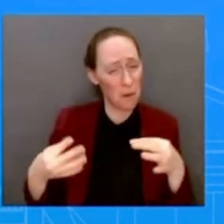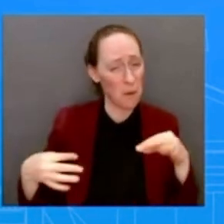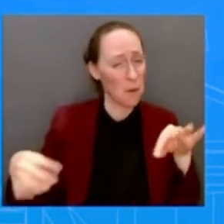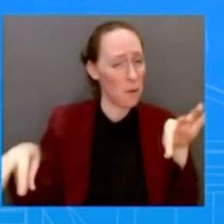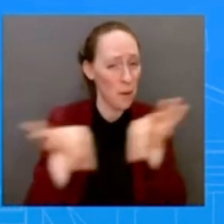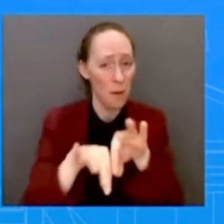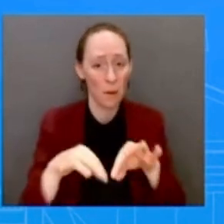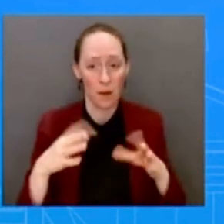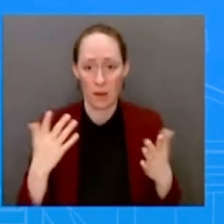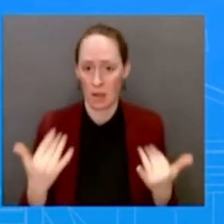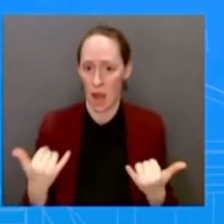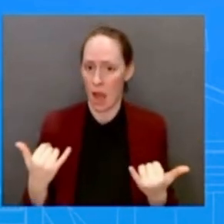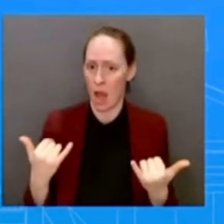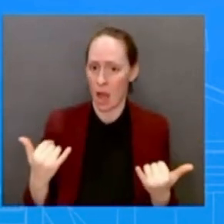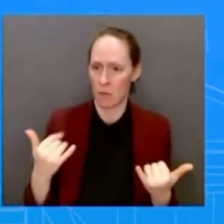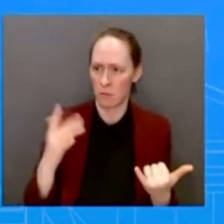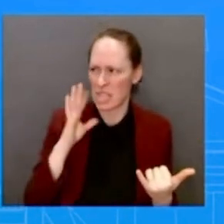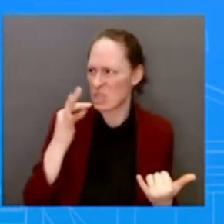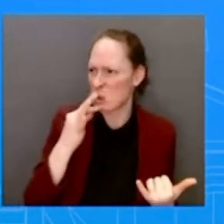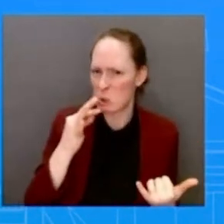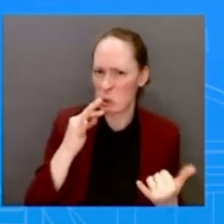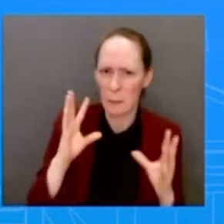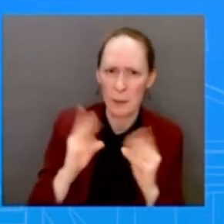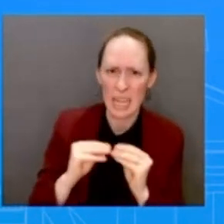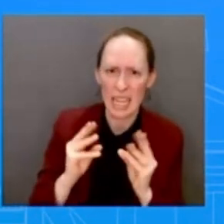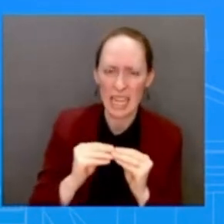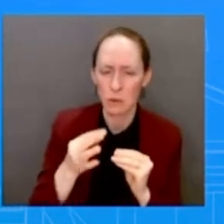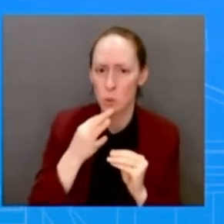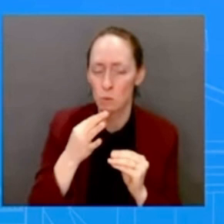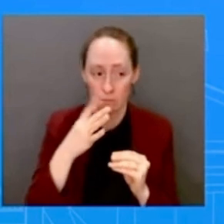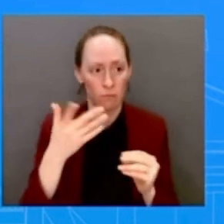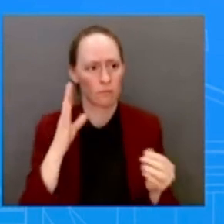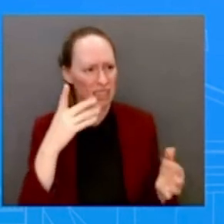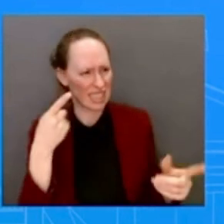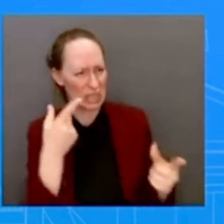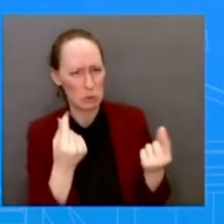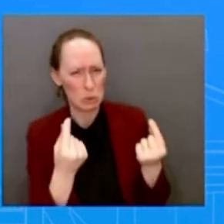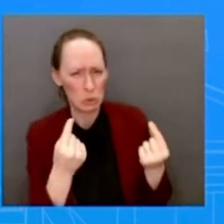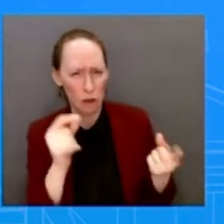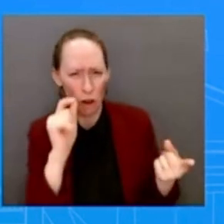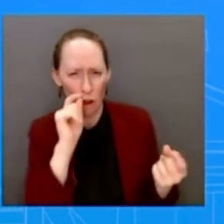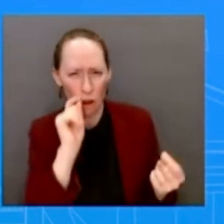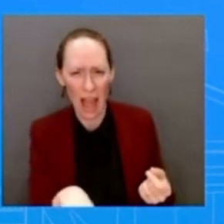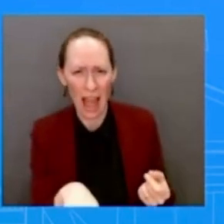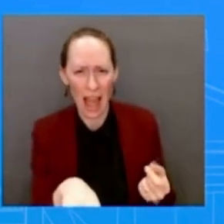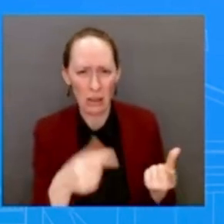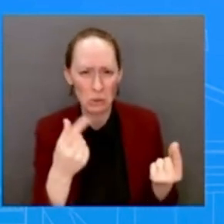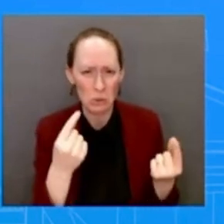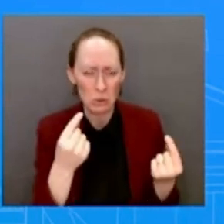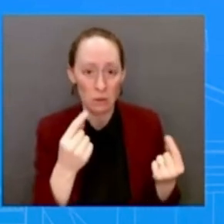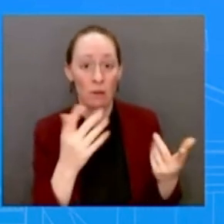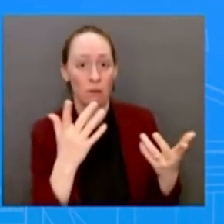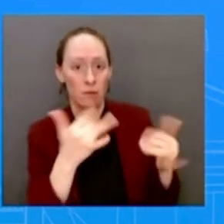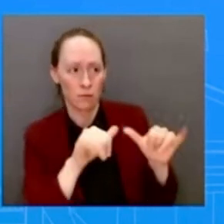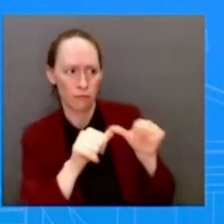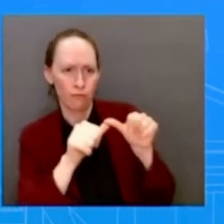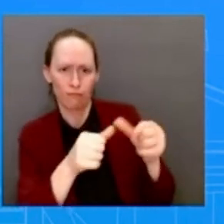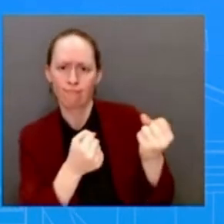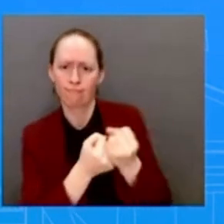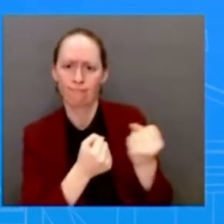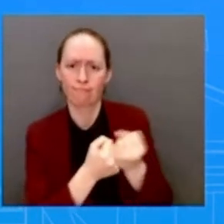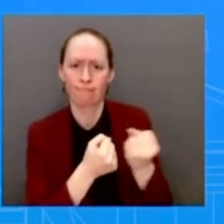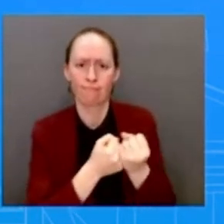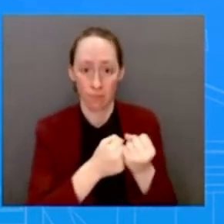be on Ukraine. And that coordination is going to continue. saw the President in Wausau, you saw him in Kyiv, you saw him